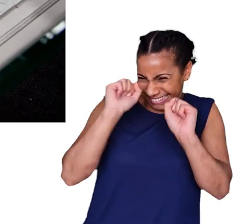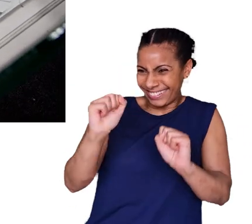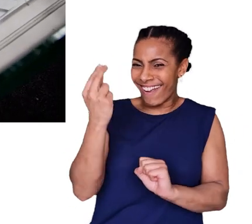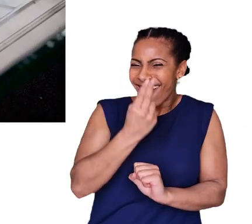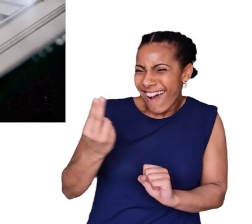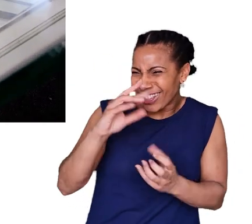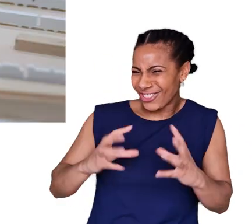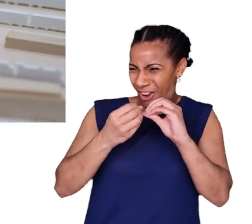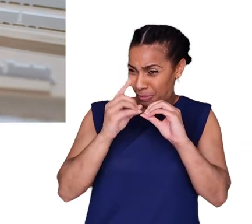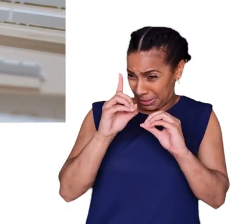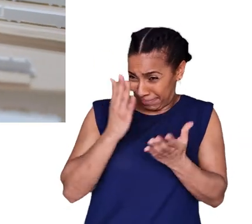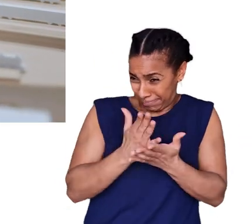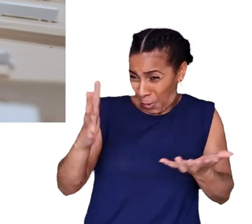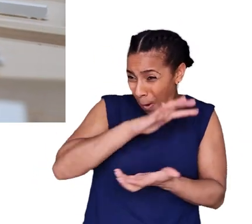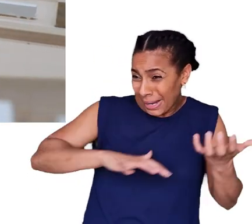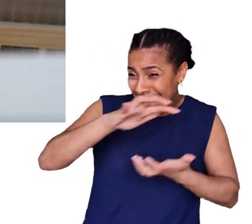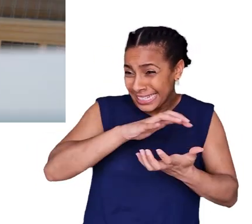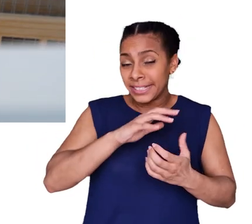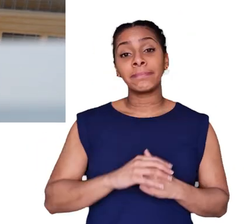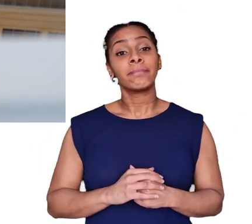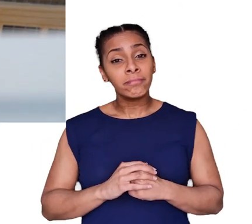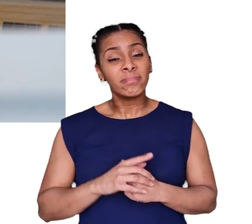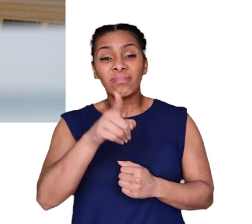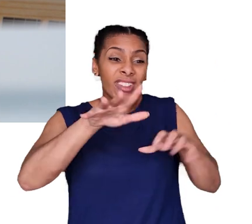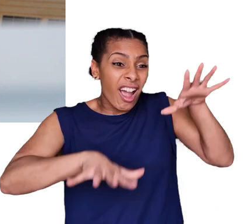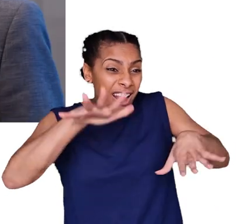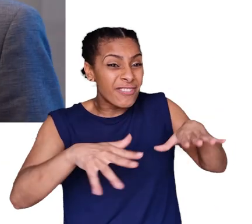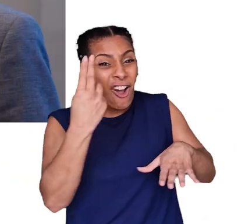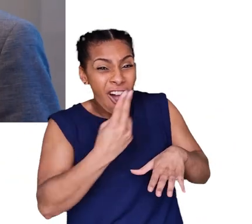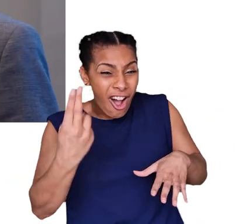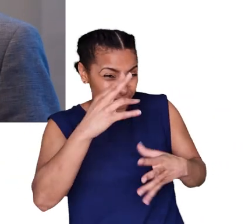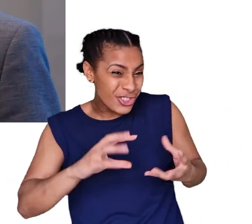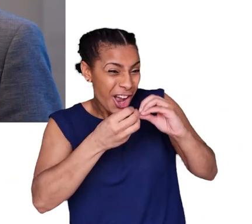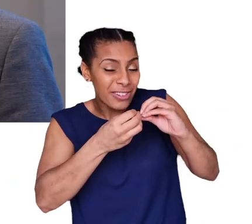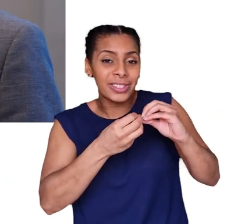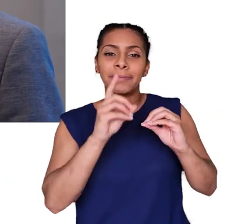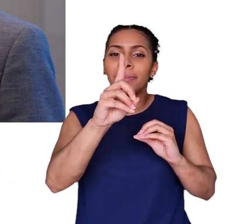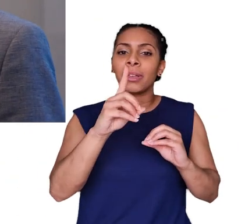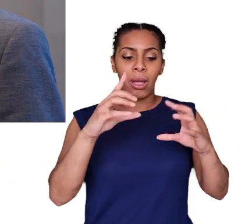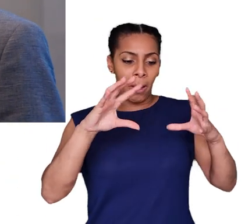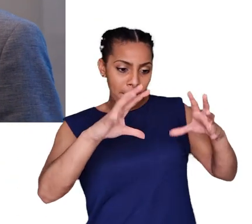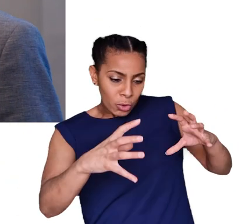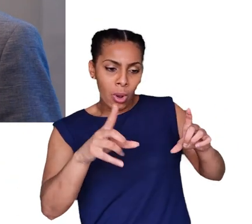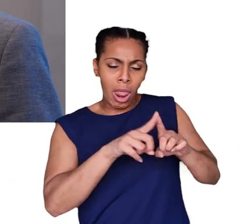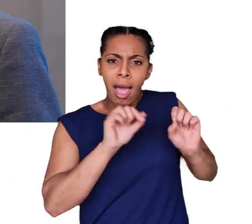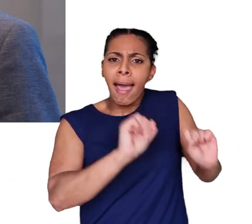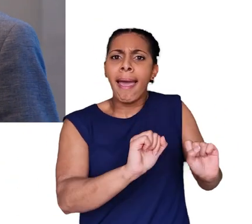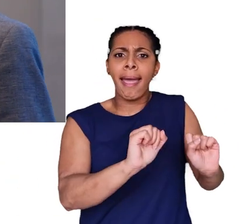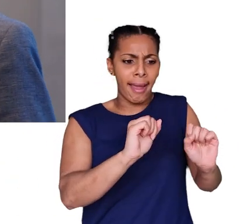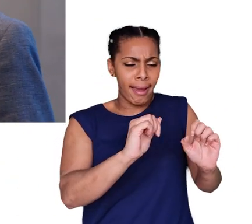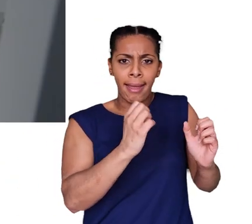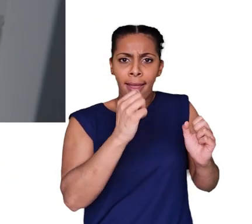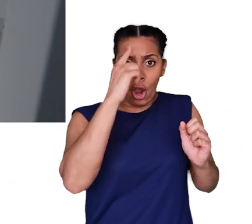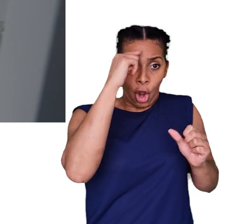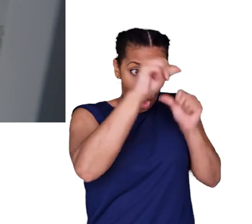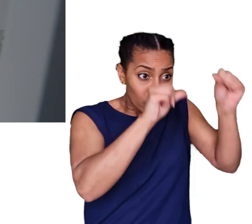this looks just a bit more complicated than that. It's kind of arts and crafts, so I always say models are objects of logic and